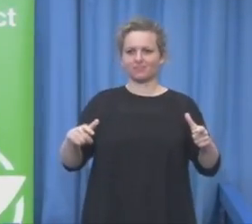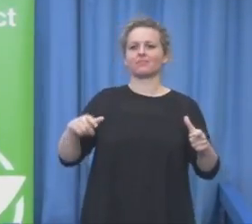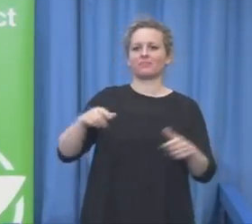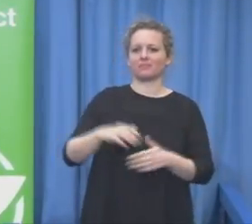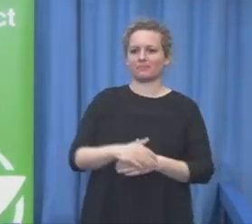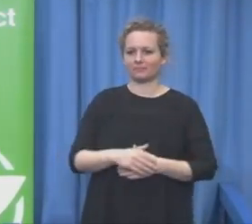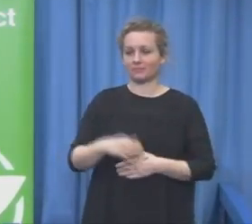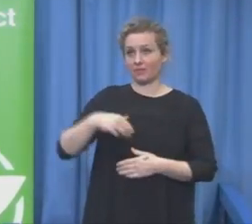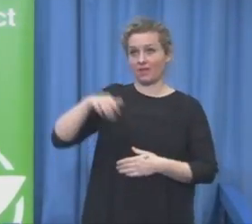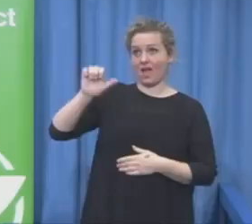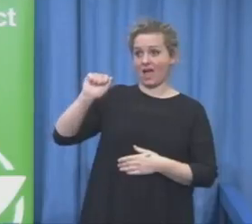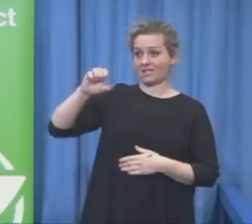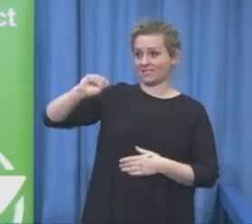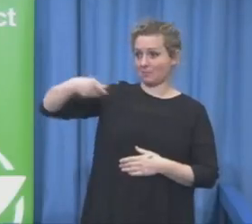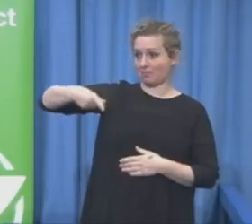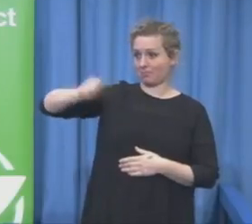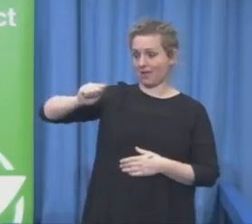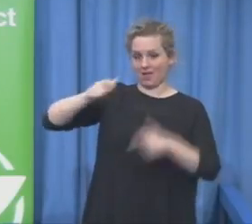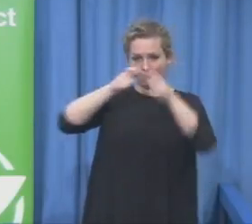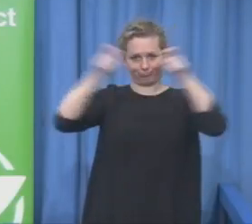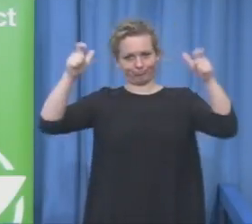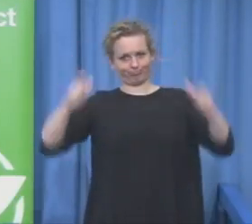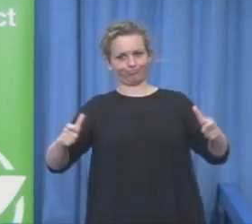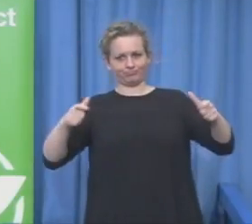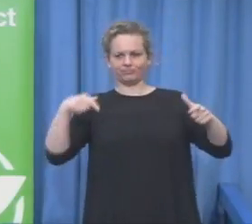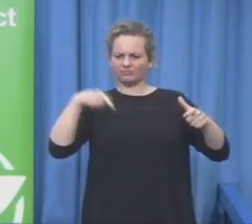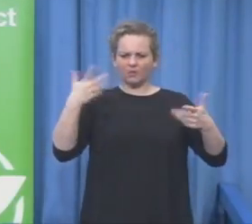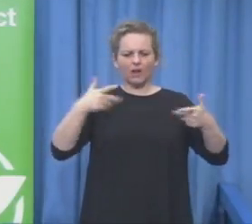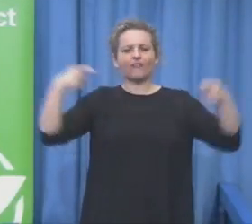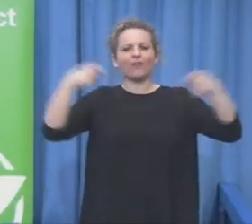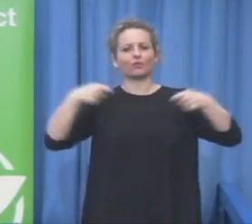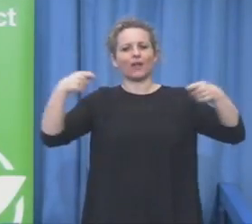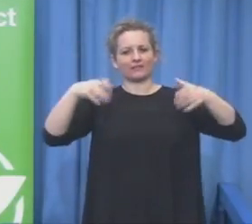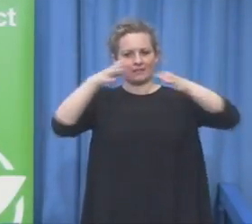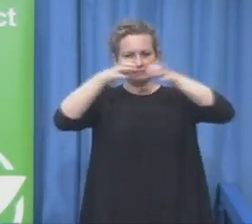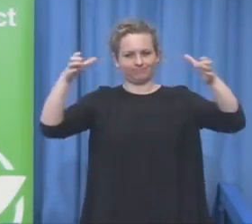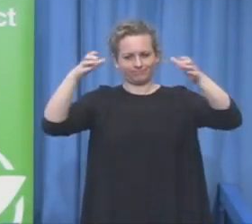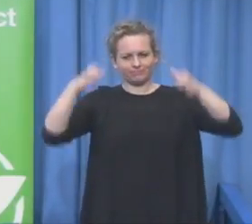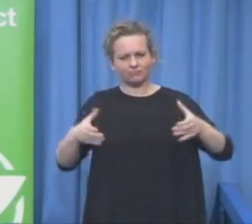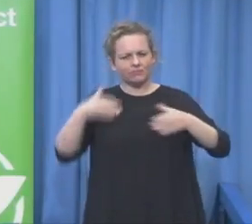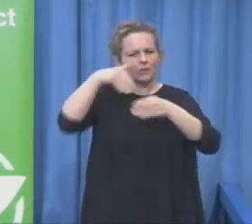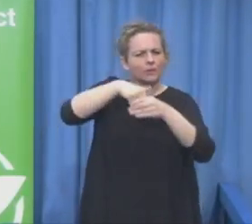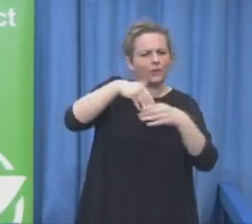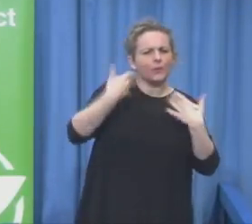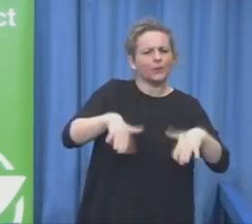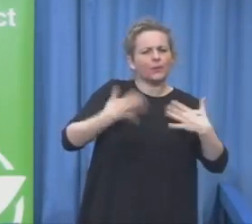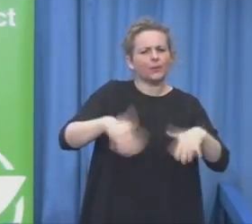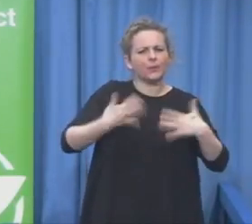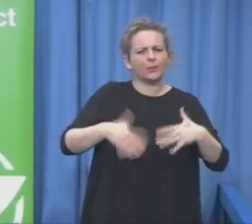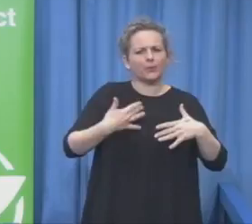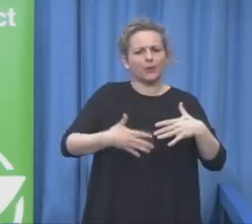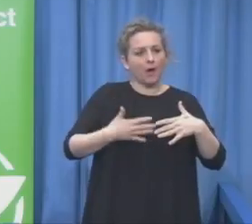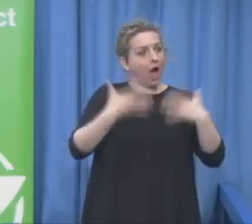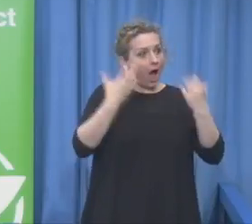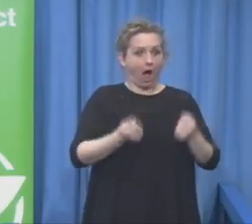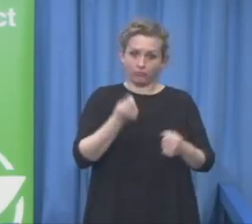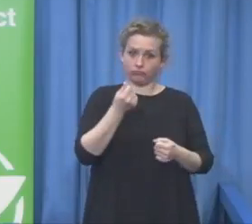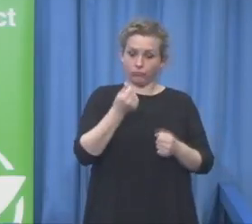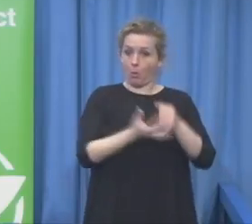is not always about a huge amount of money in foundations. In our case, it is a huge amount of loan.